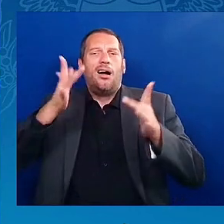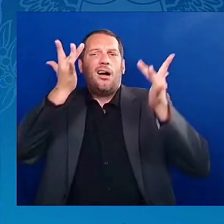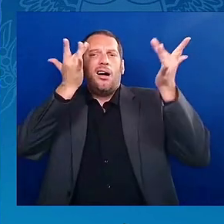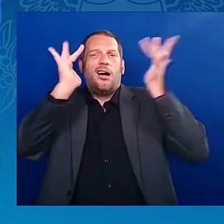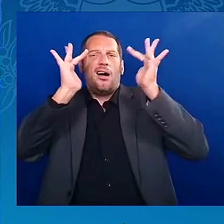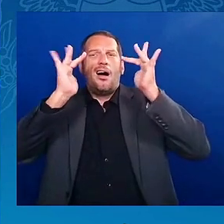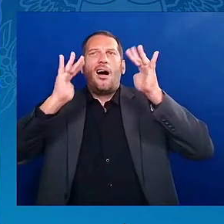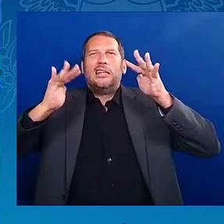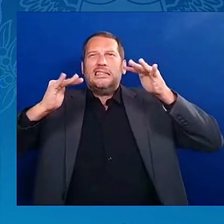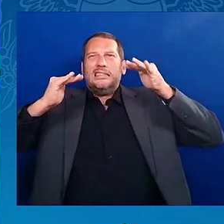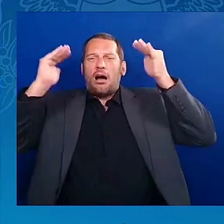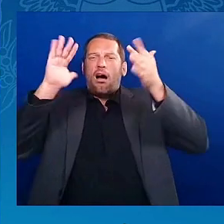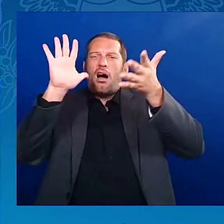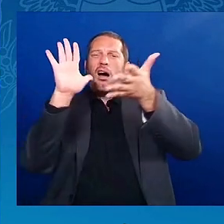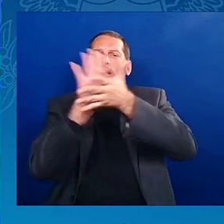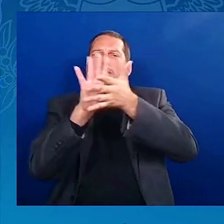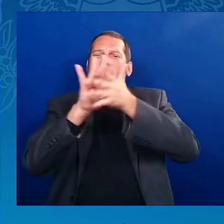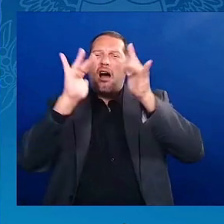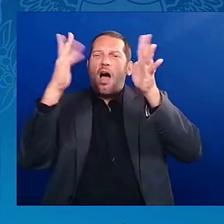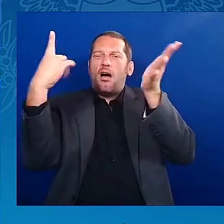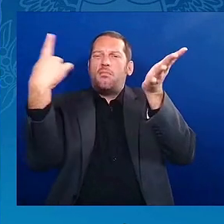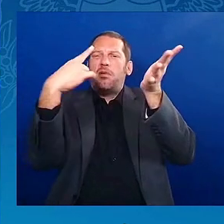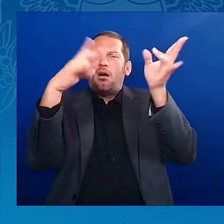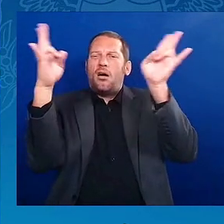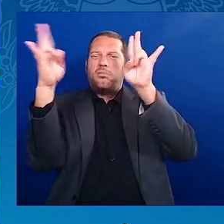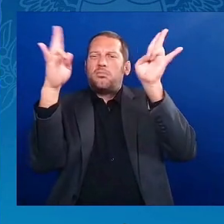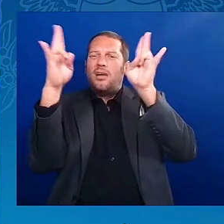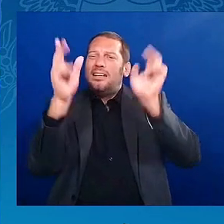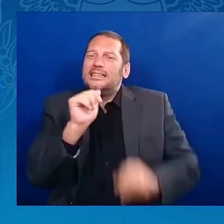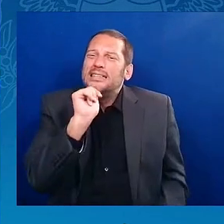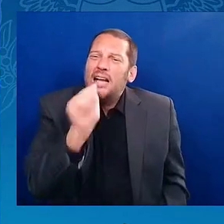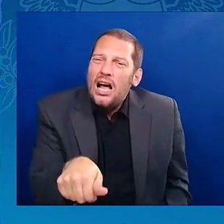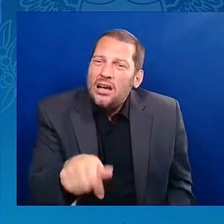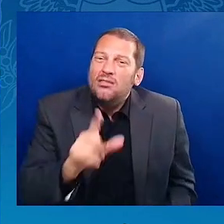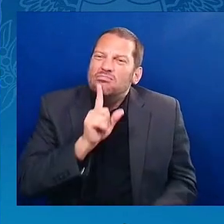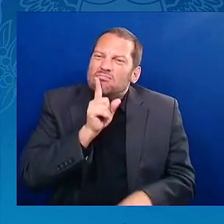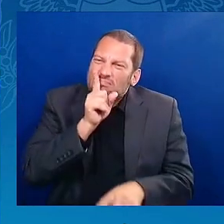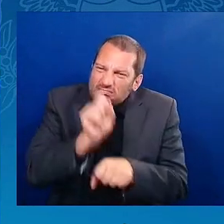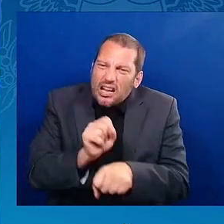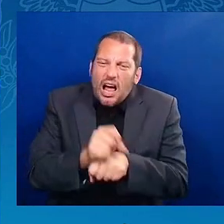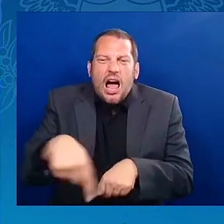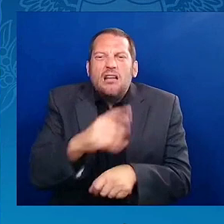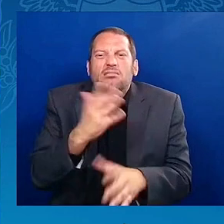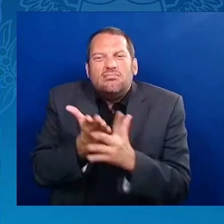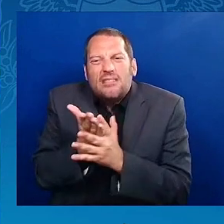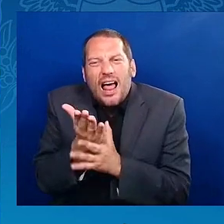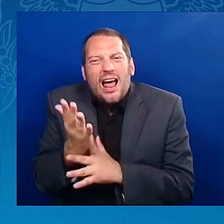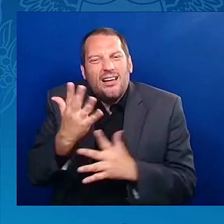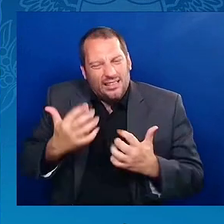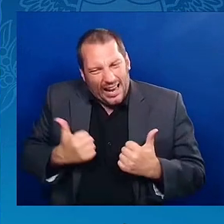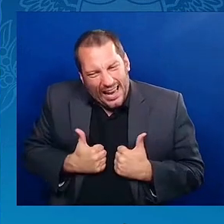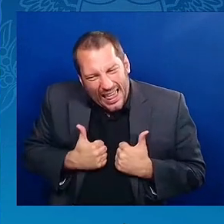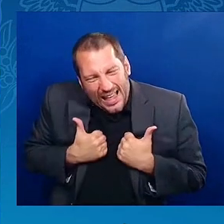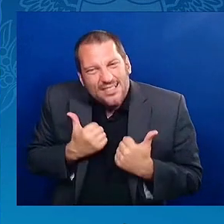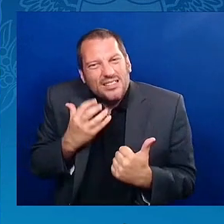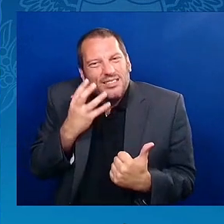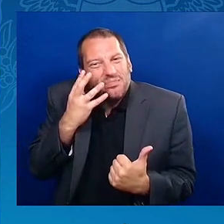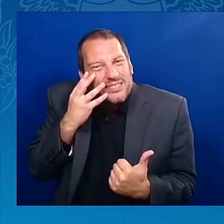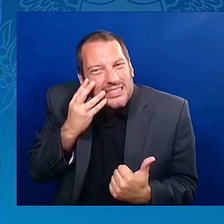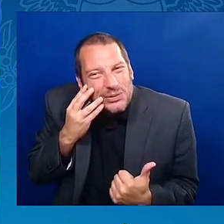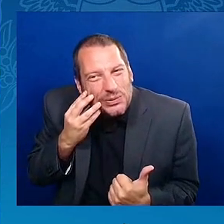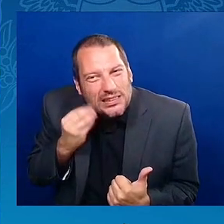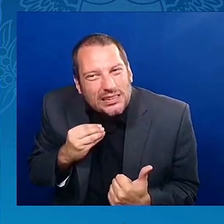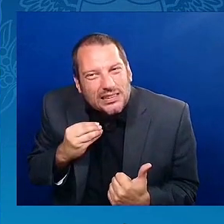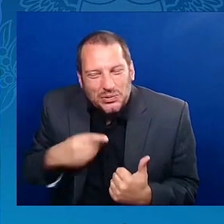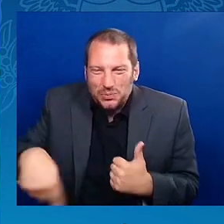you were born leaders. And if you're in this room, it's because you have chosen to be a leader and just keep leading because we need